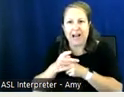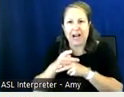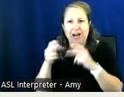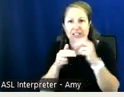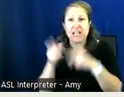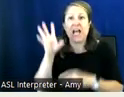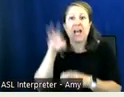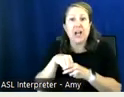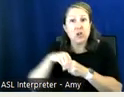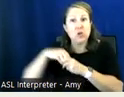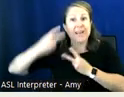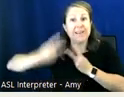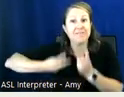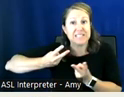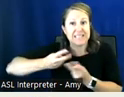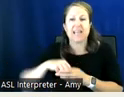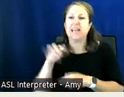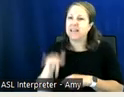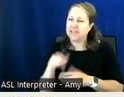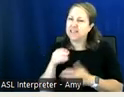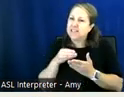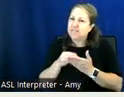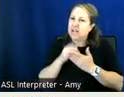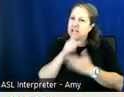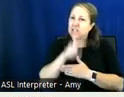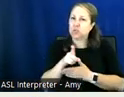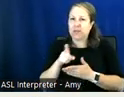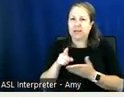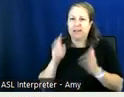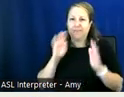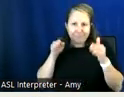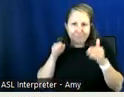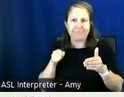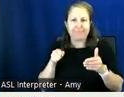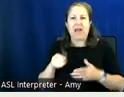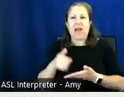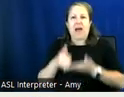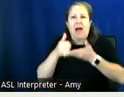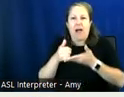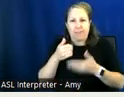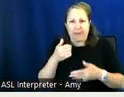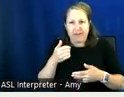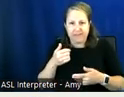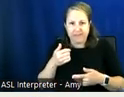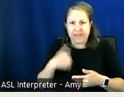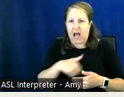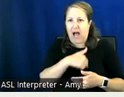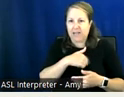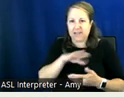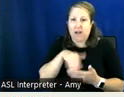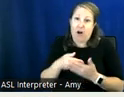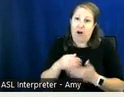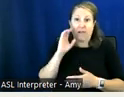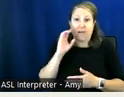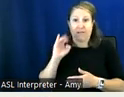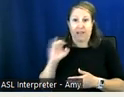this this um funding is really intended to assist um cda and all of cal hhs in